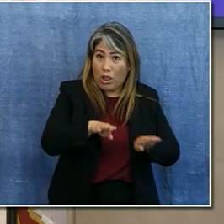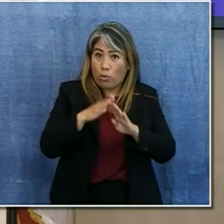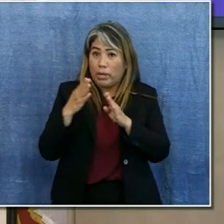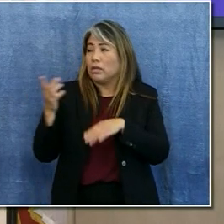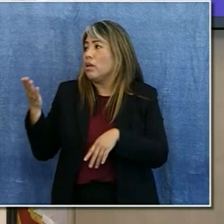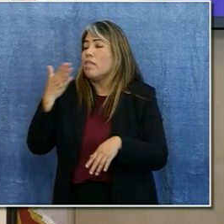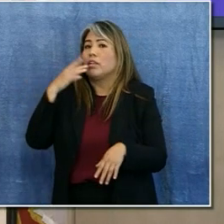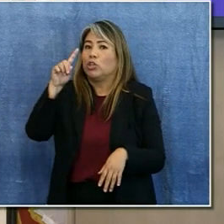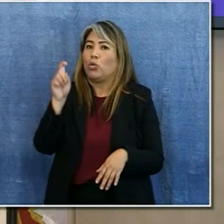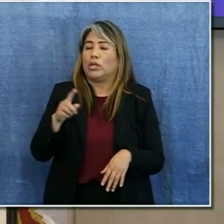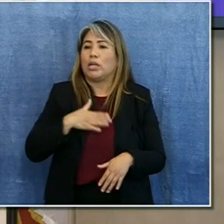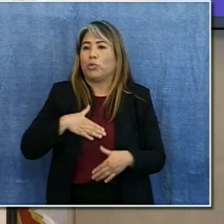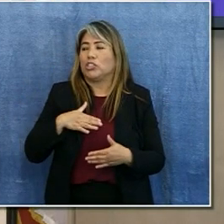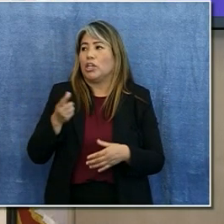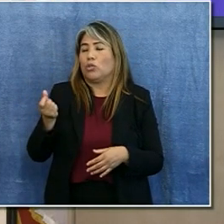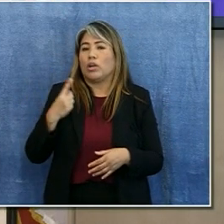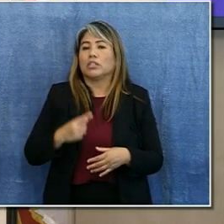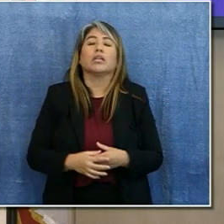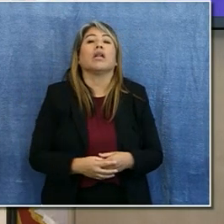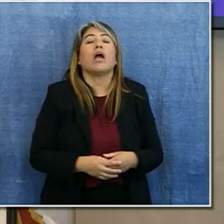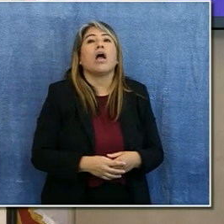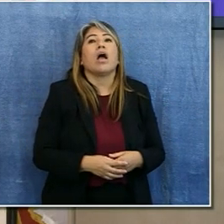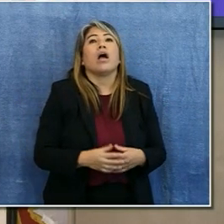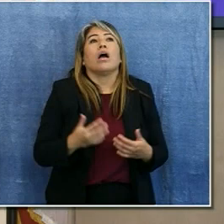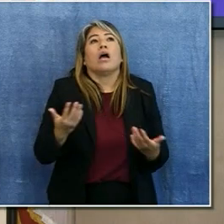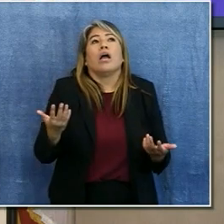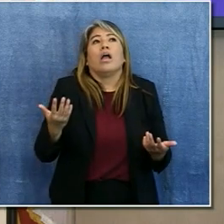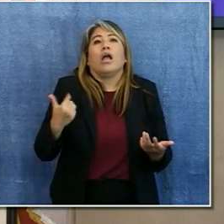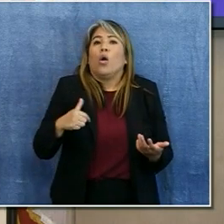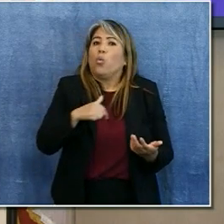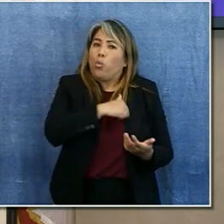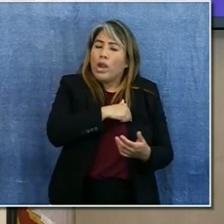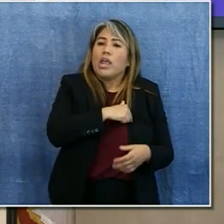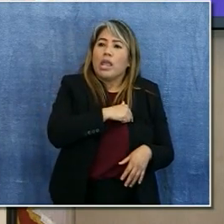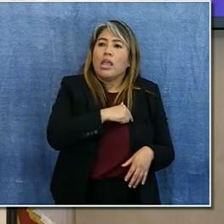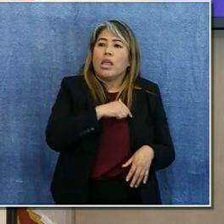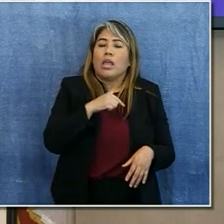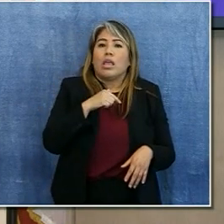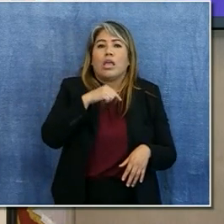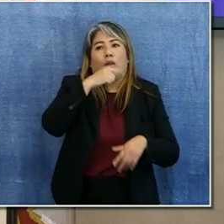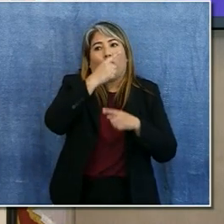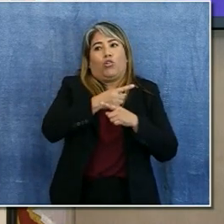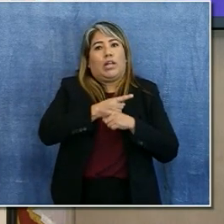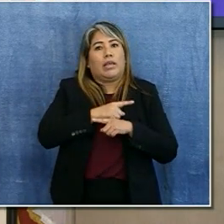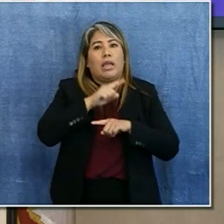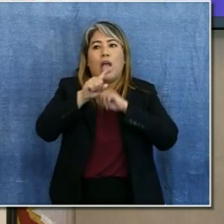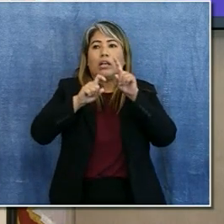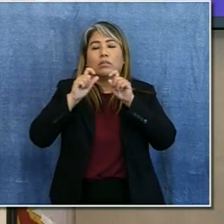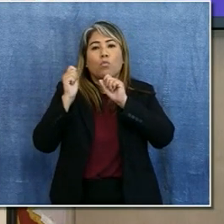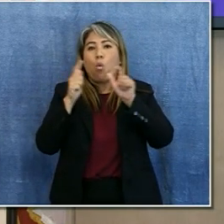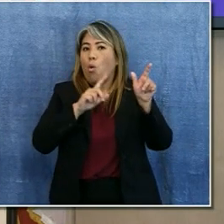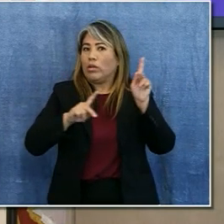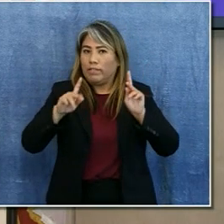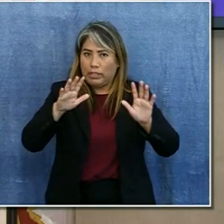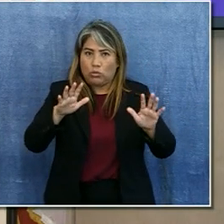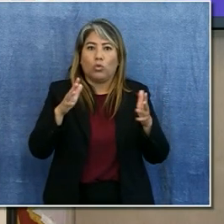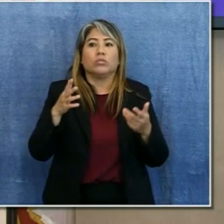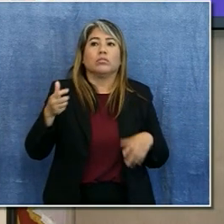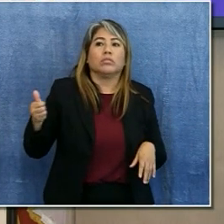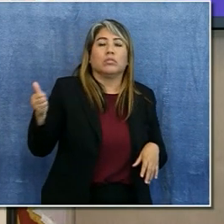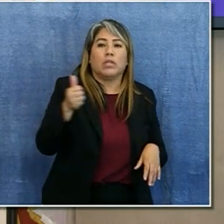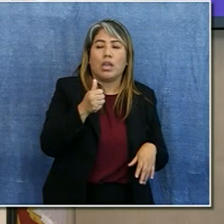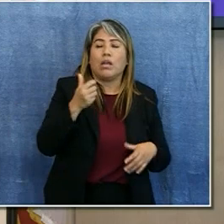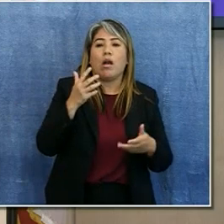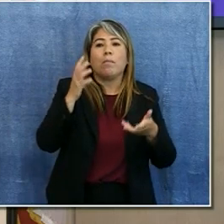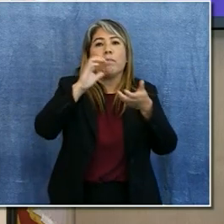That's a great question. I appreciate you asking it. You know, we routinely ask all individuals who are